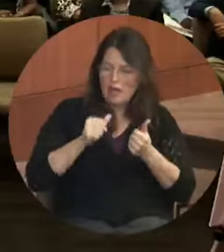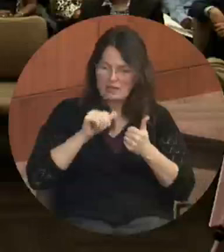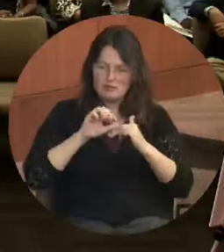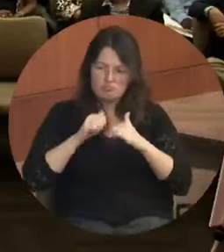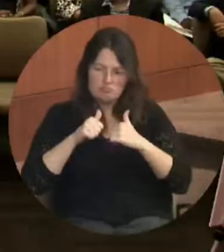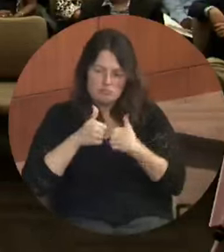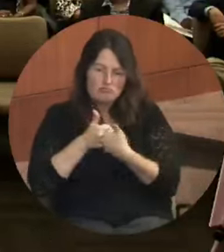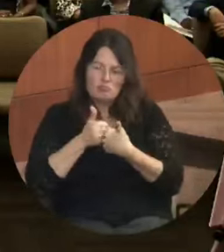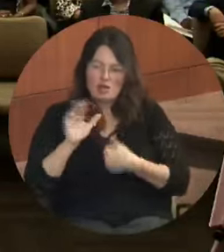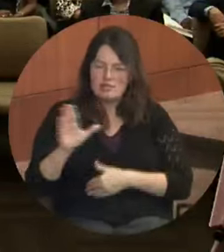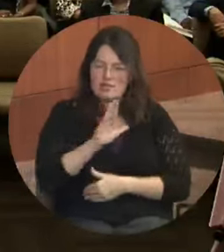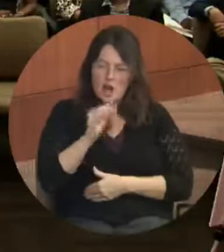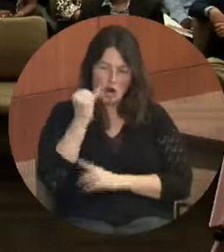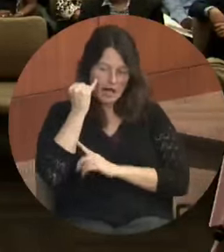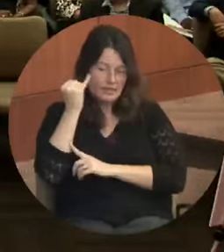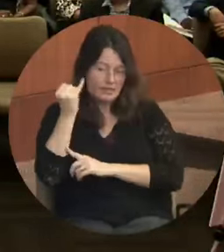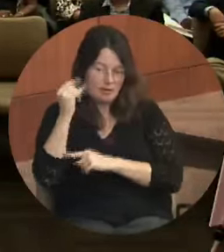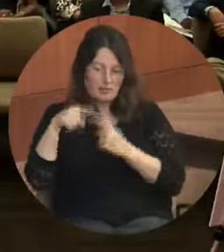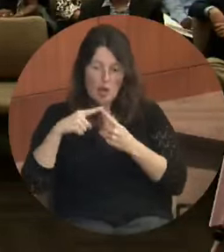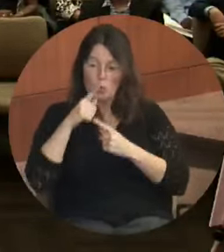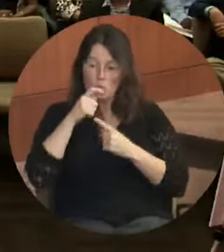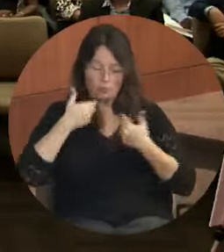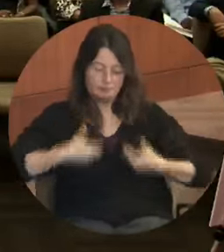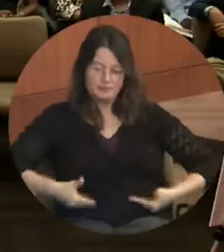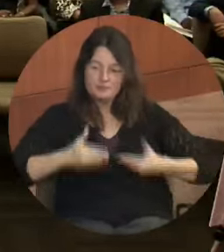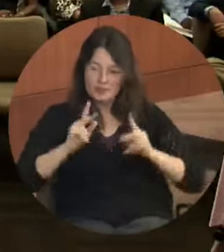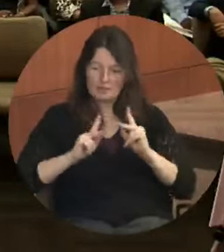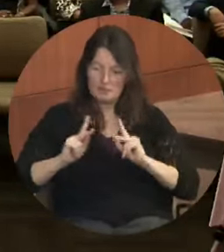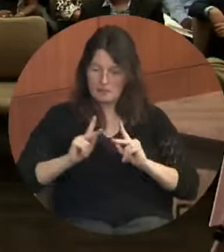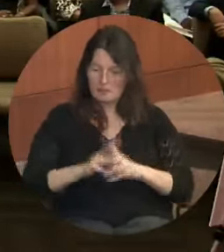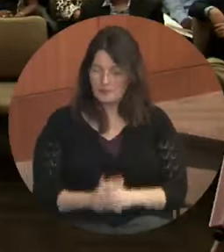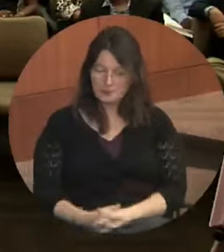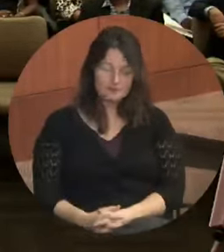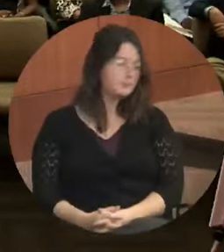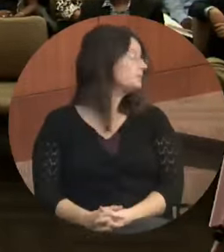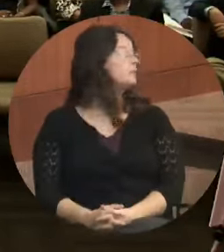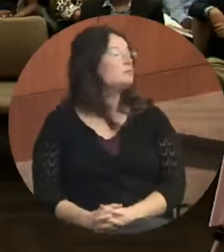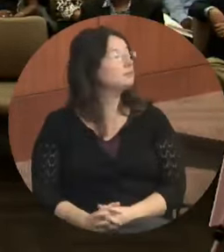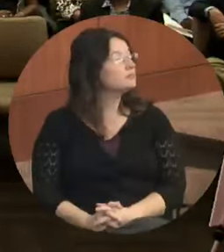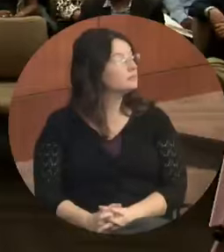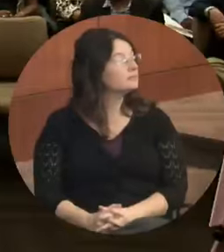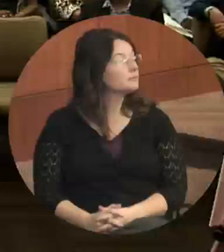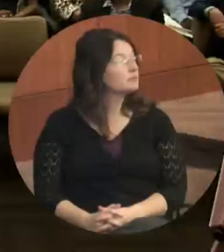about all of us, I think. Thank you. Yes.